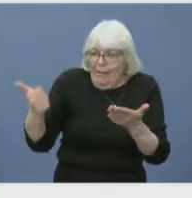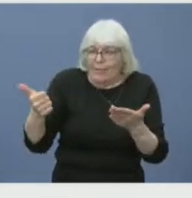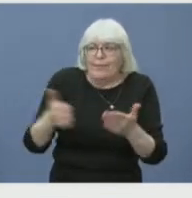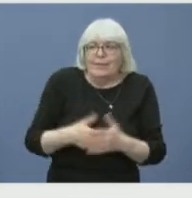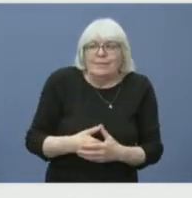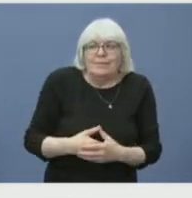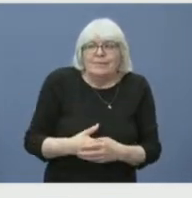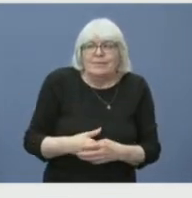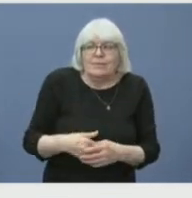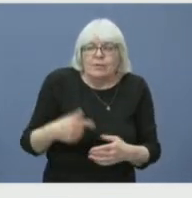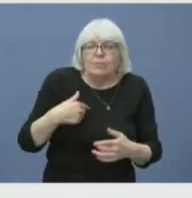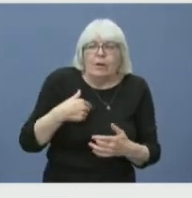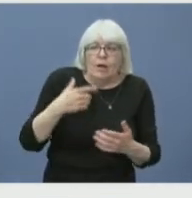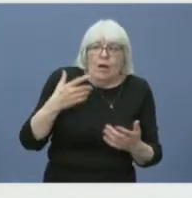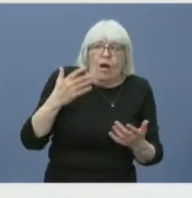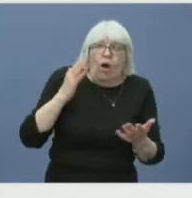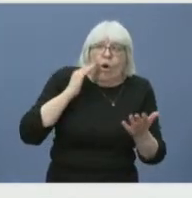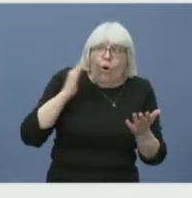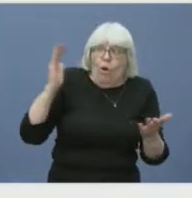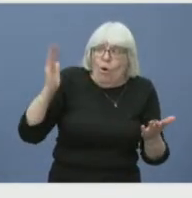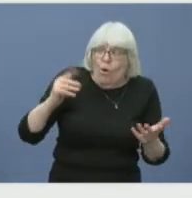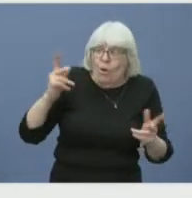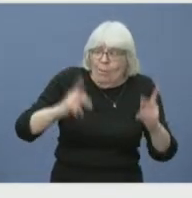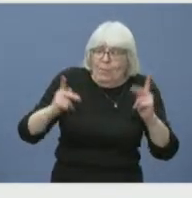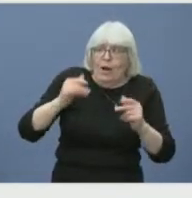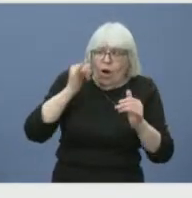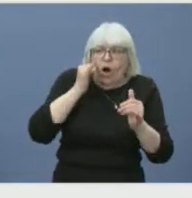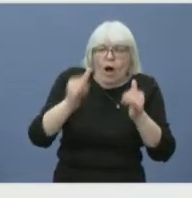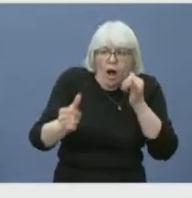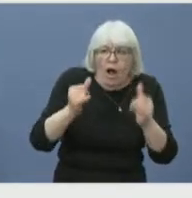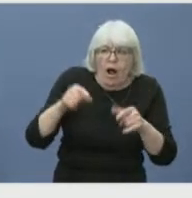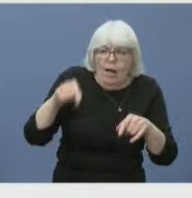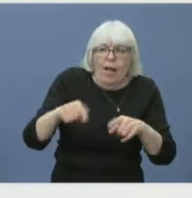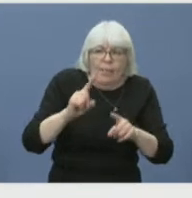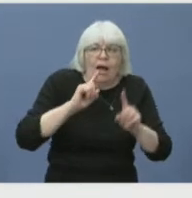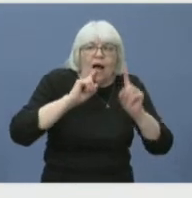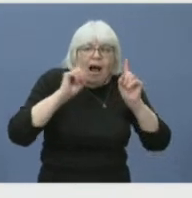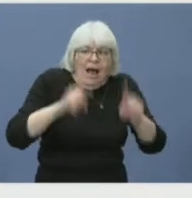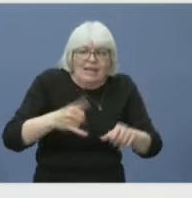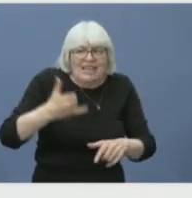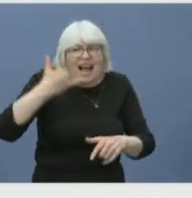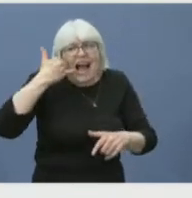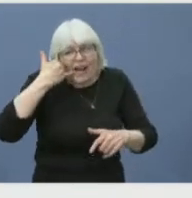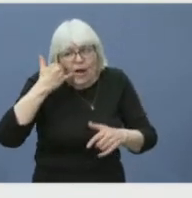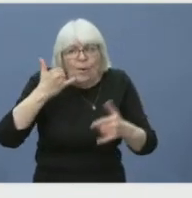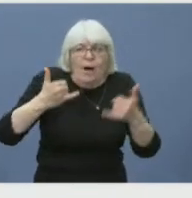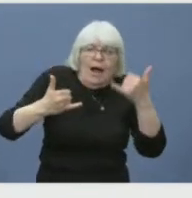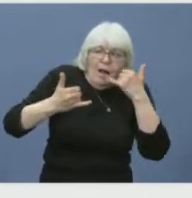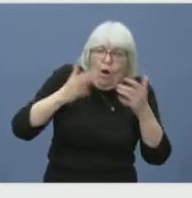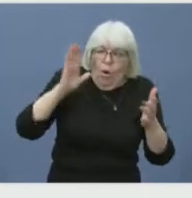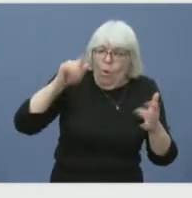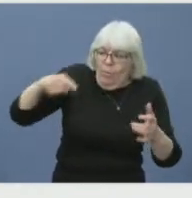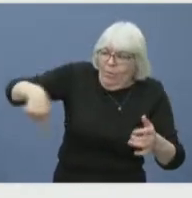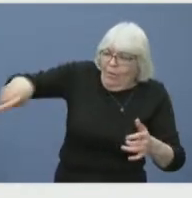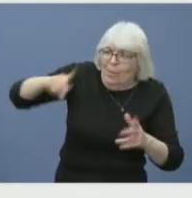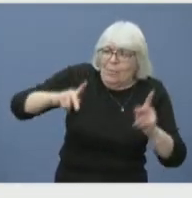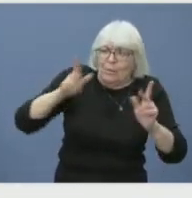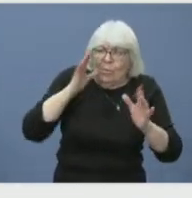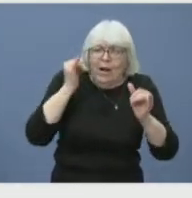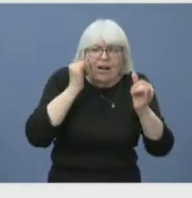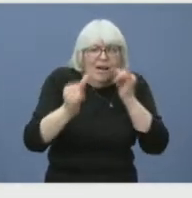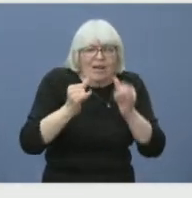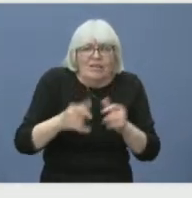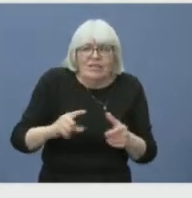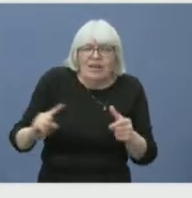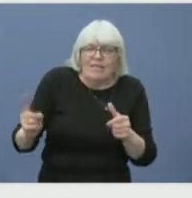calls that have been placed are being answered at this time. We do know that there was a large volume of calls at the beginning.